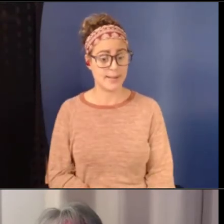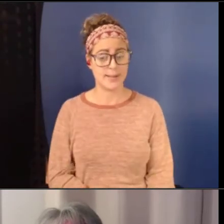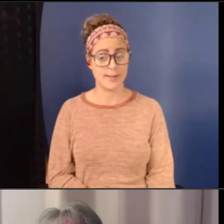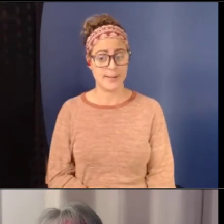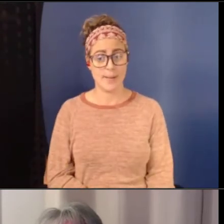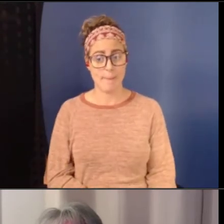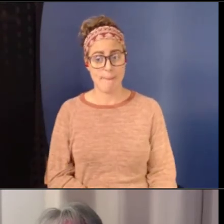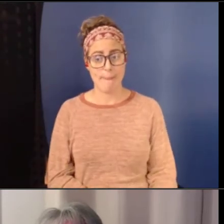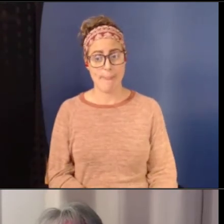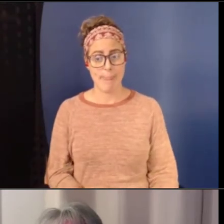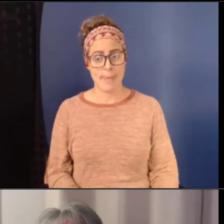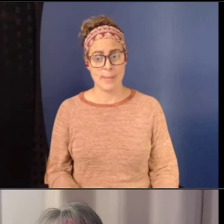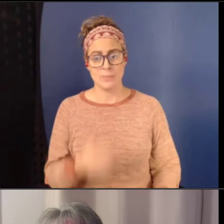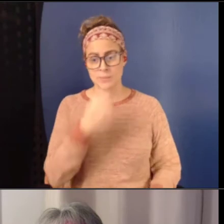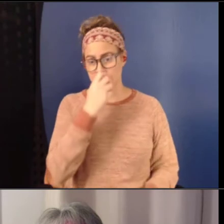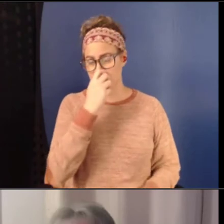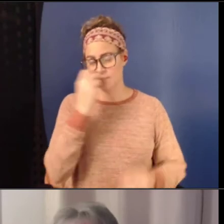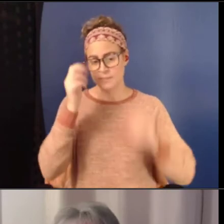So, um,